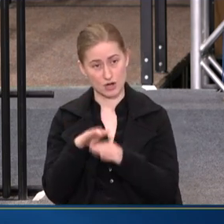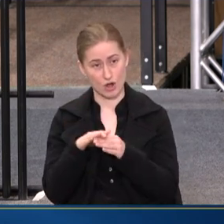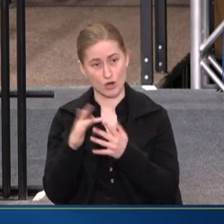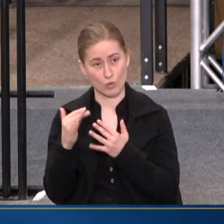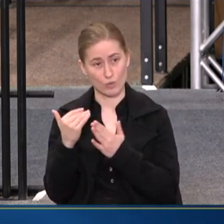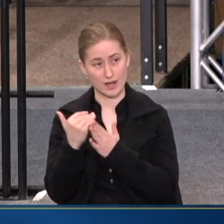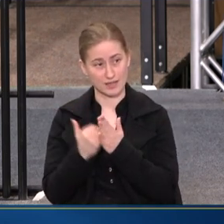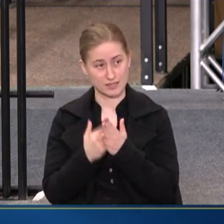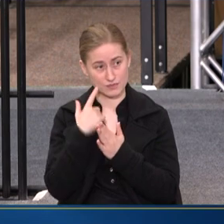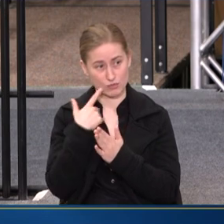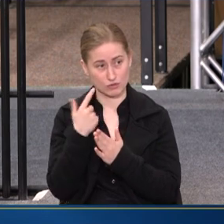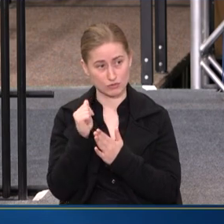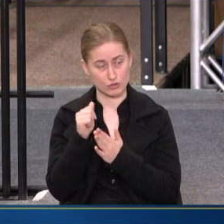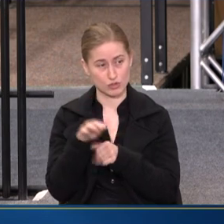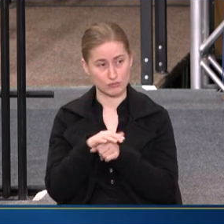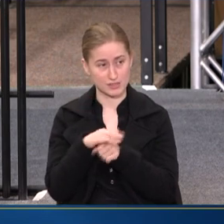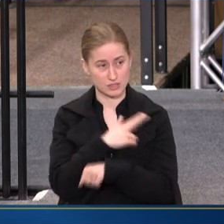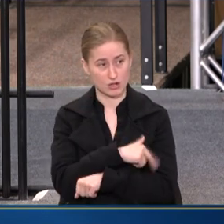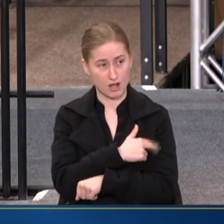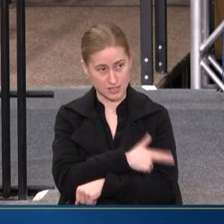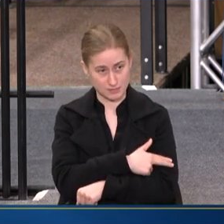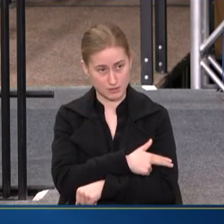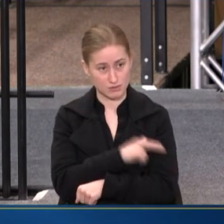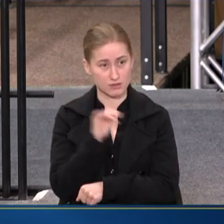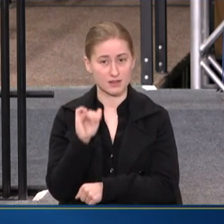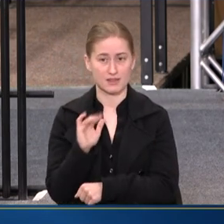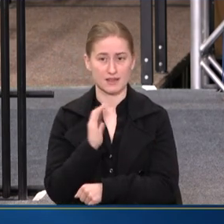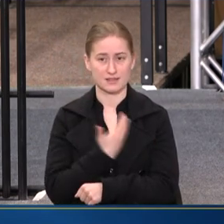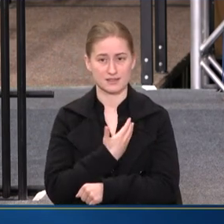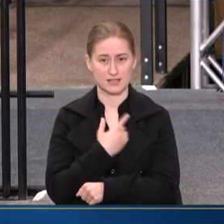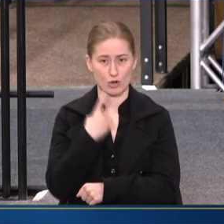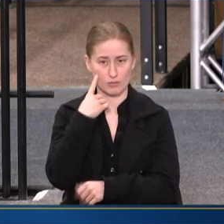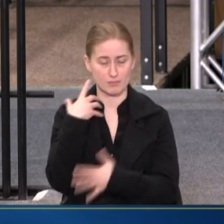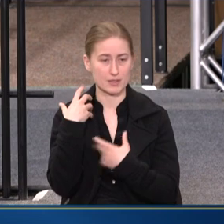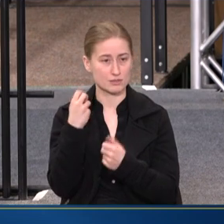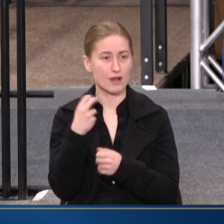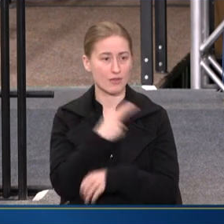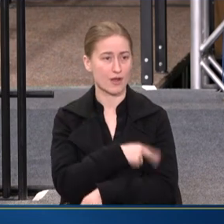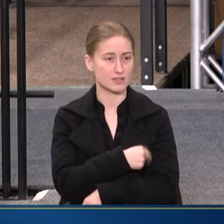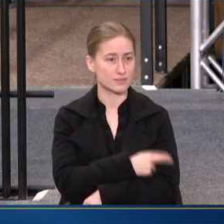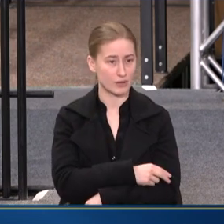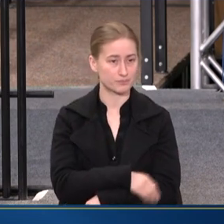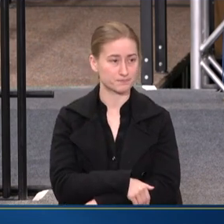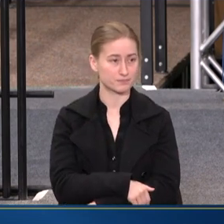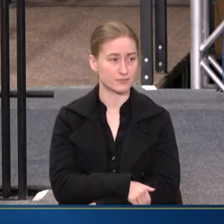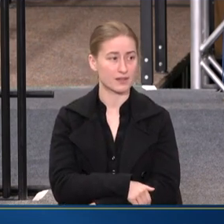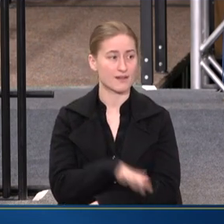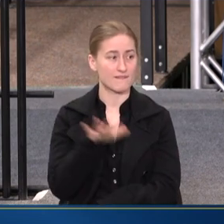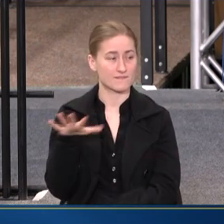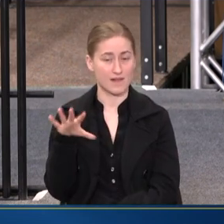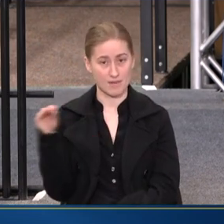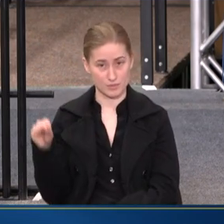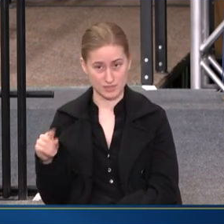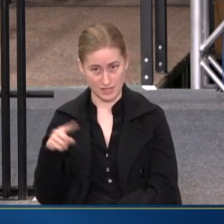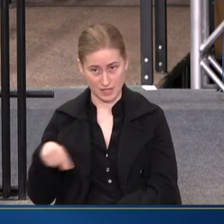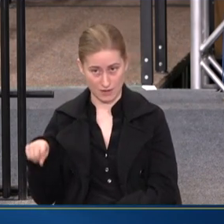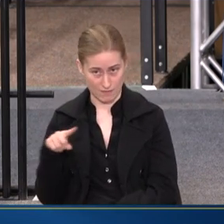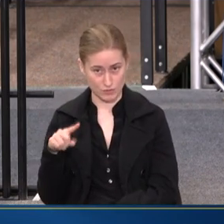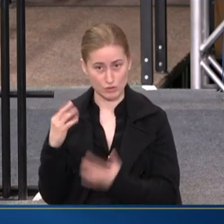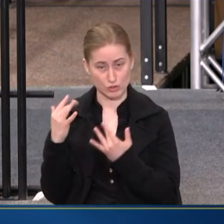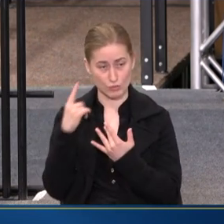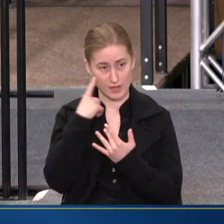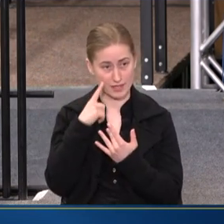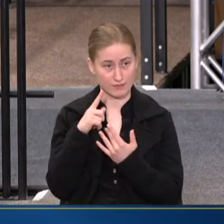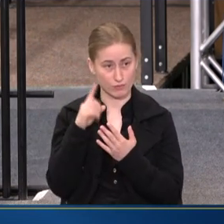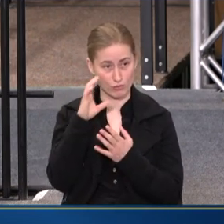wait list for Georgia Regional Hospital, which is our mental health hospital. Five percent of those are awaiting